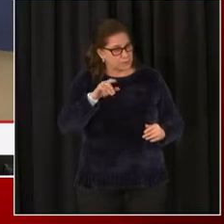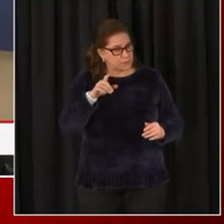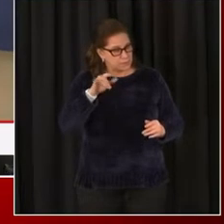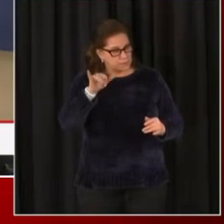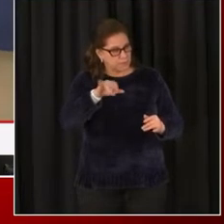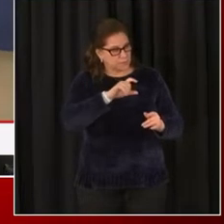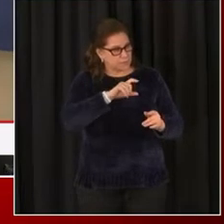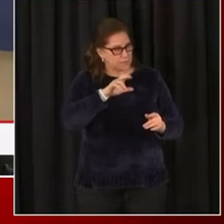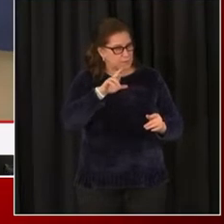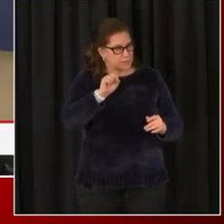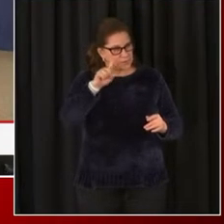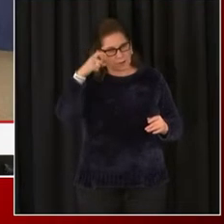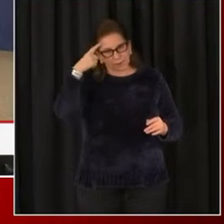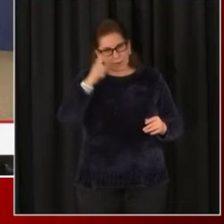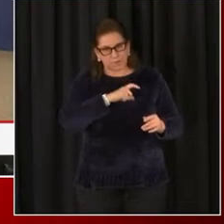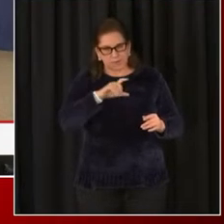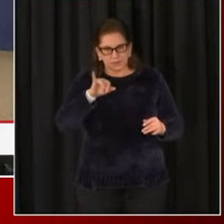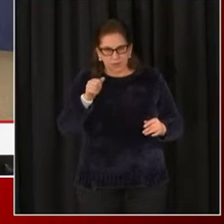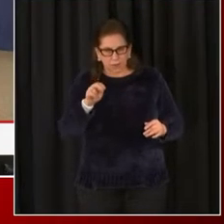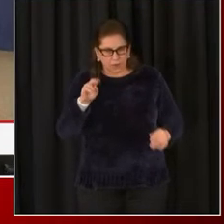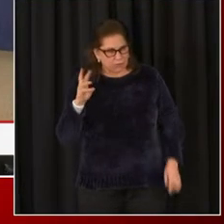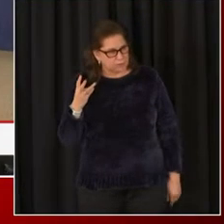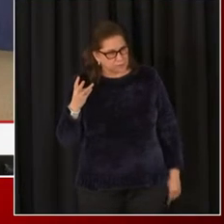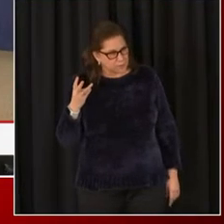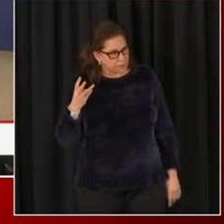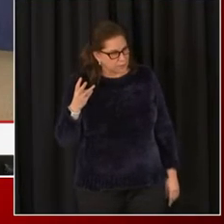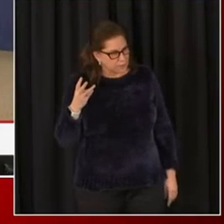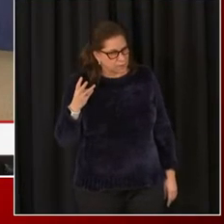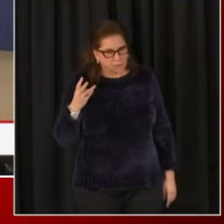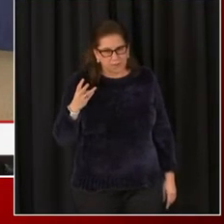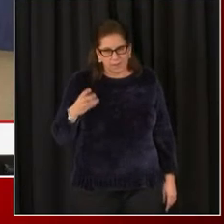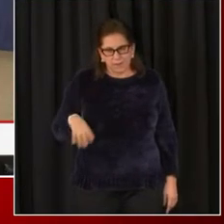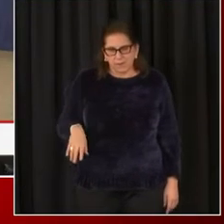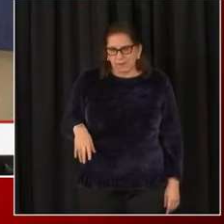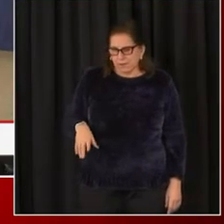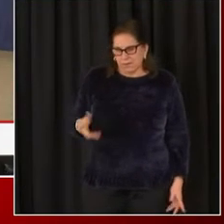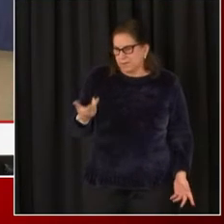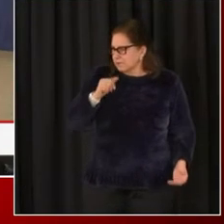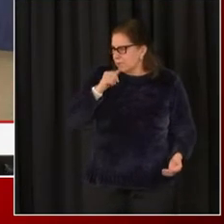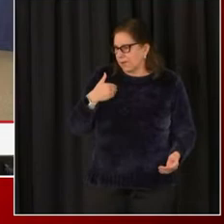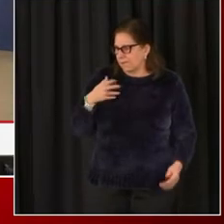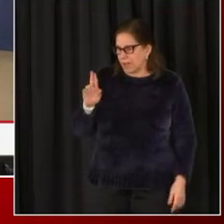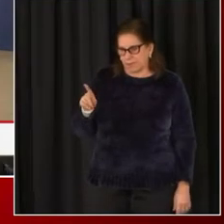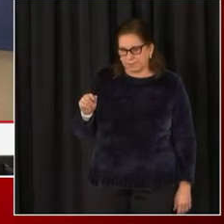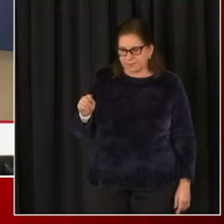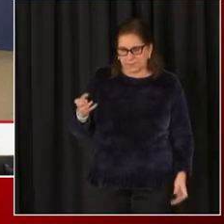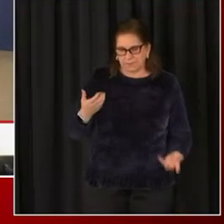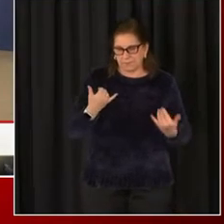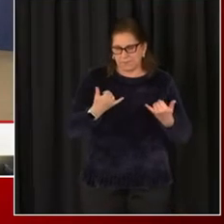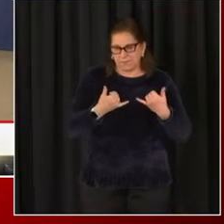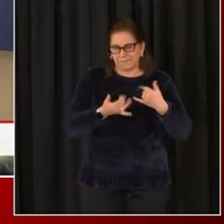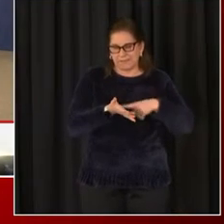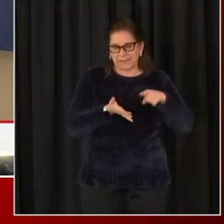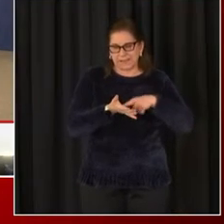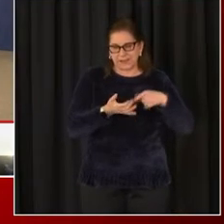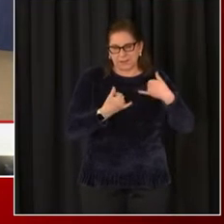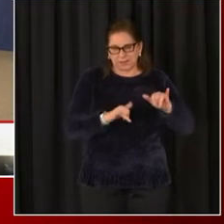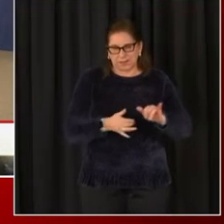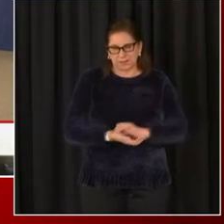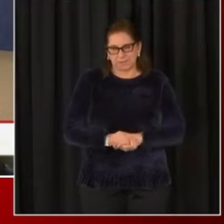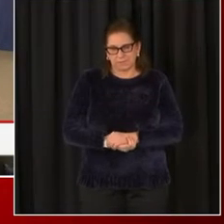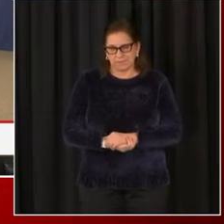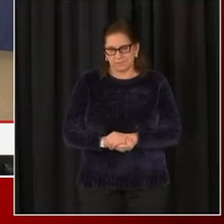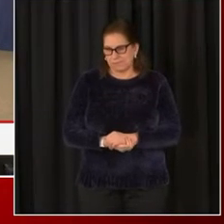Okay. Yeah, no, no updates, no public updates at this point. That remains under investigation. I